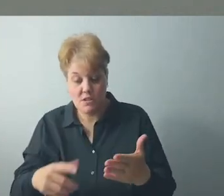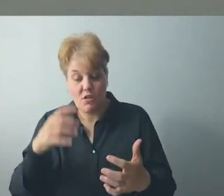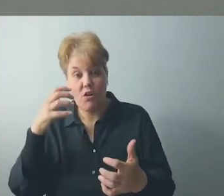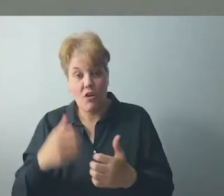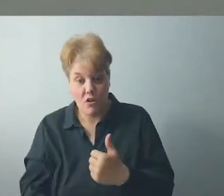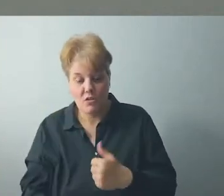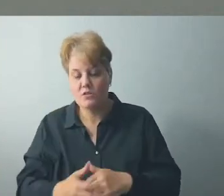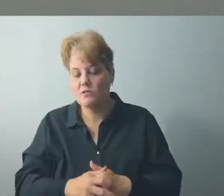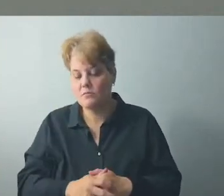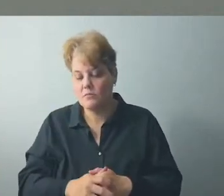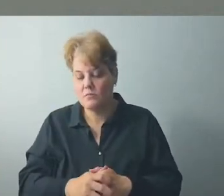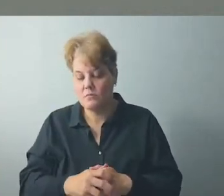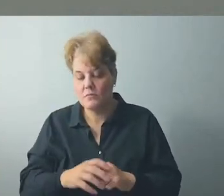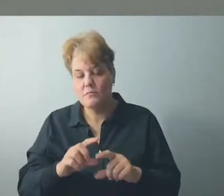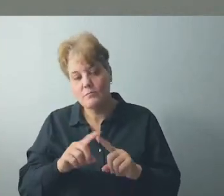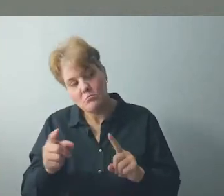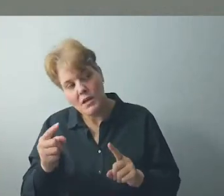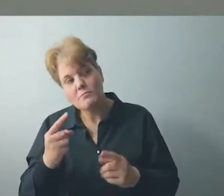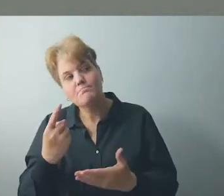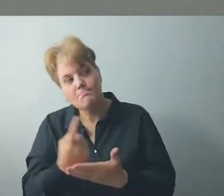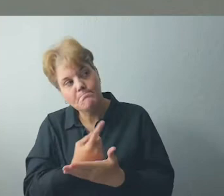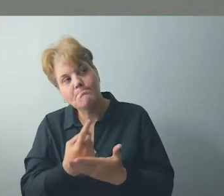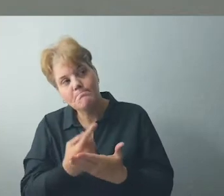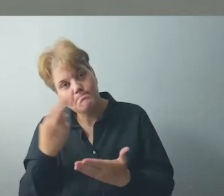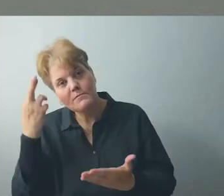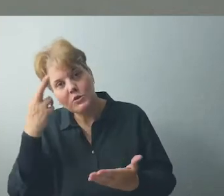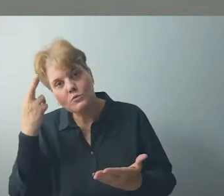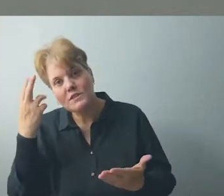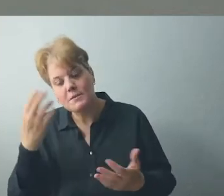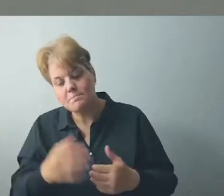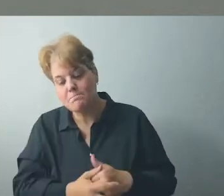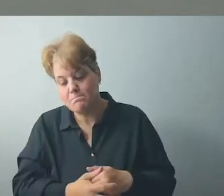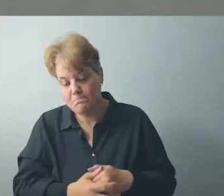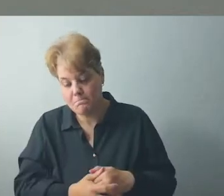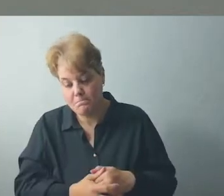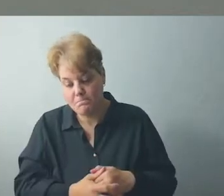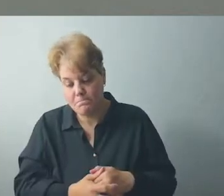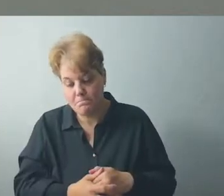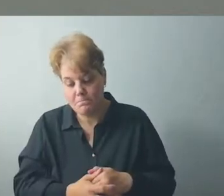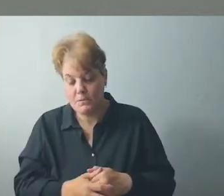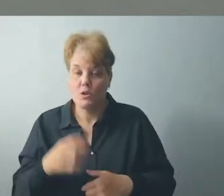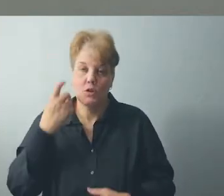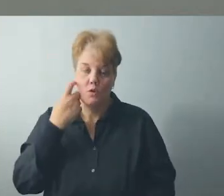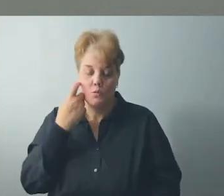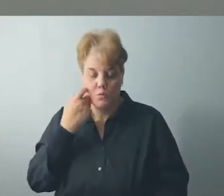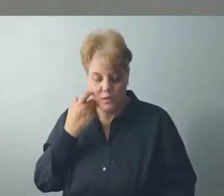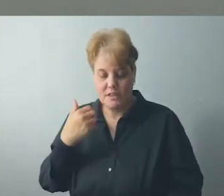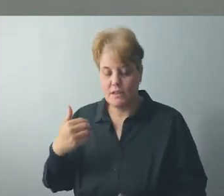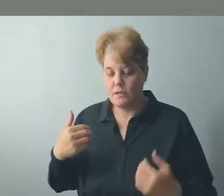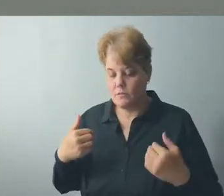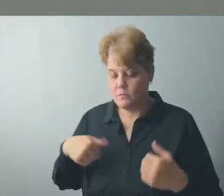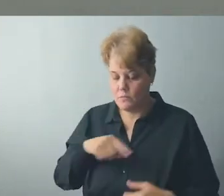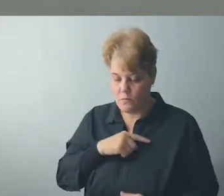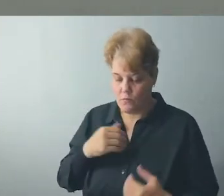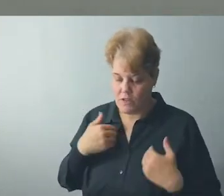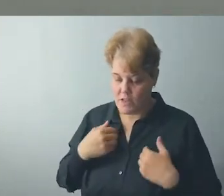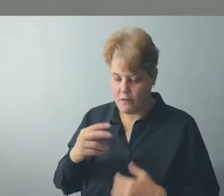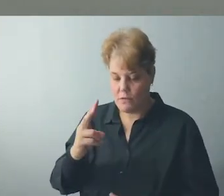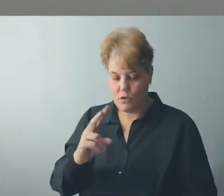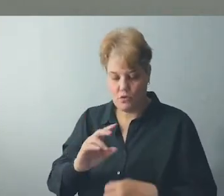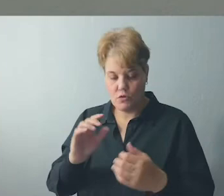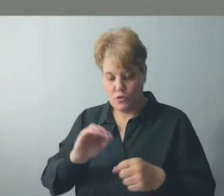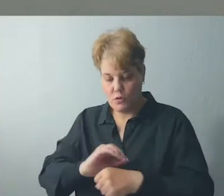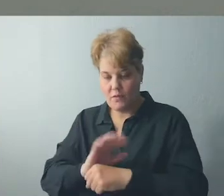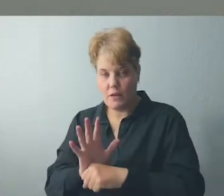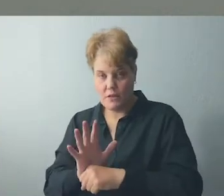viruses, the obvious COVID-19 coronavirus, but also we've been dealing with an older virus, the virus